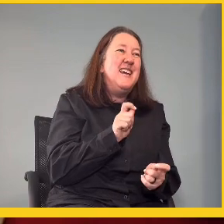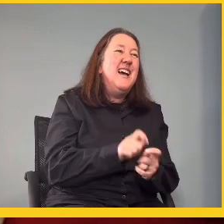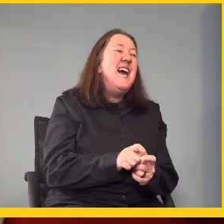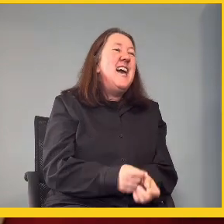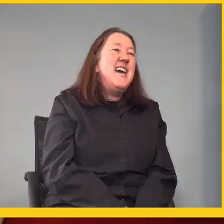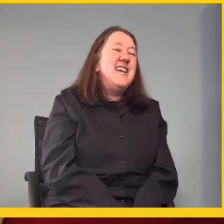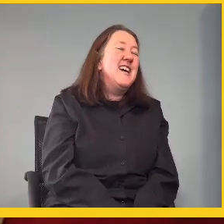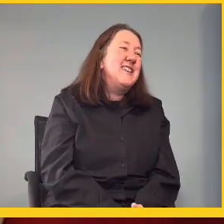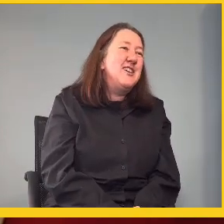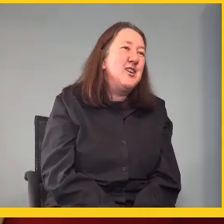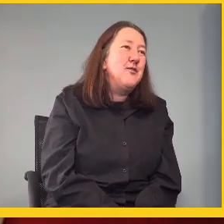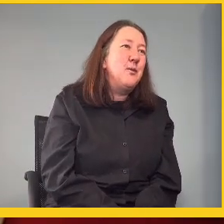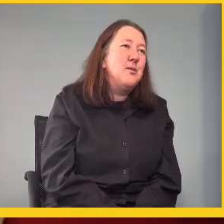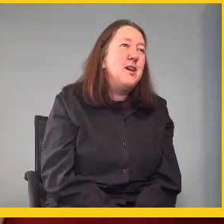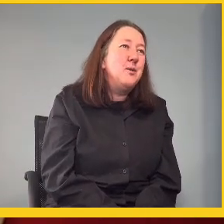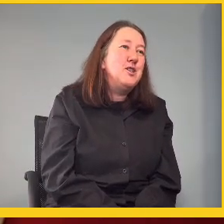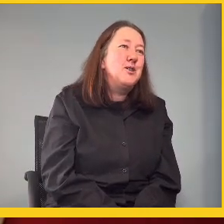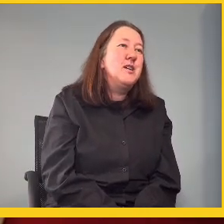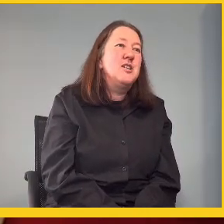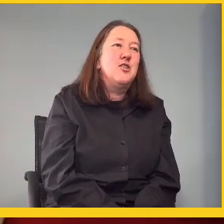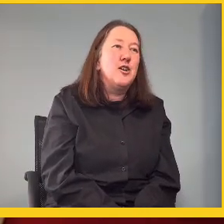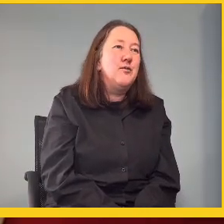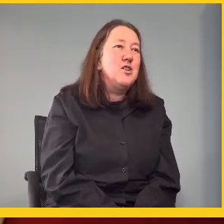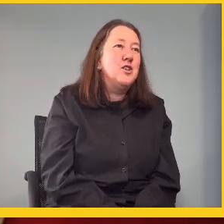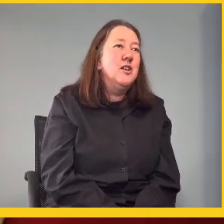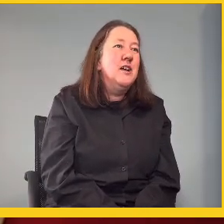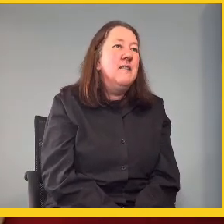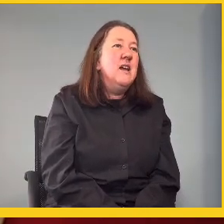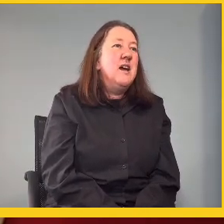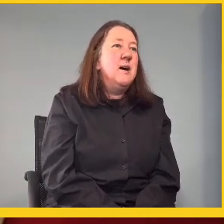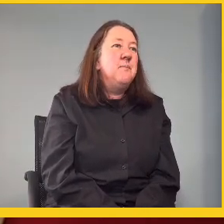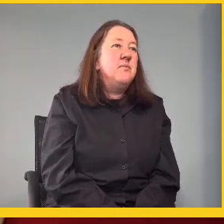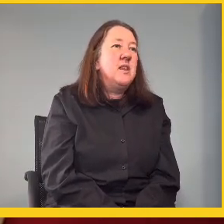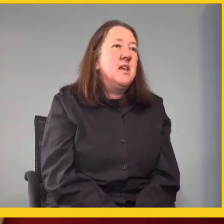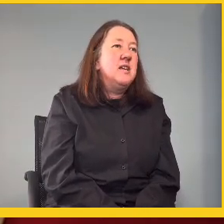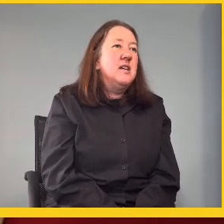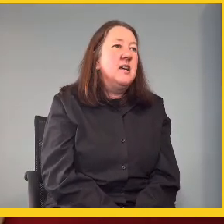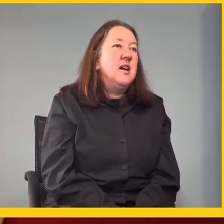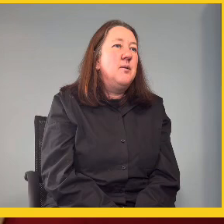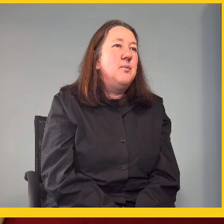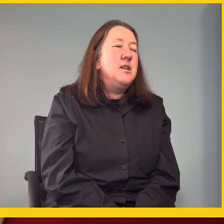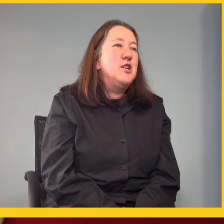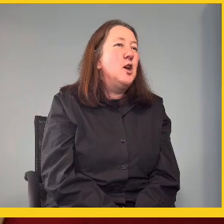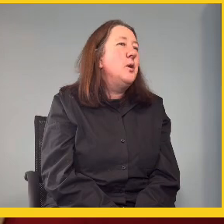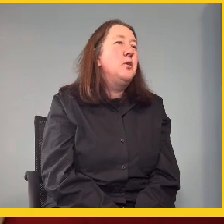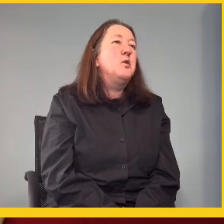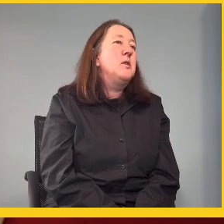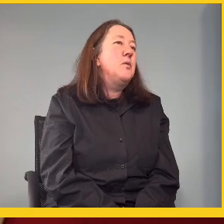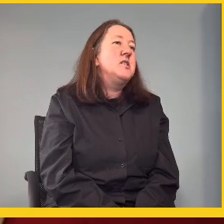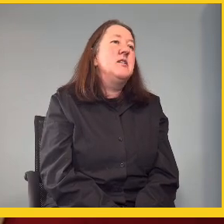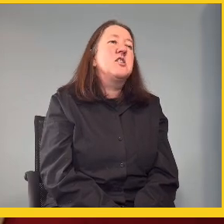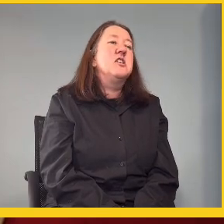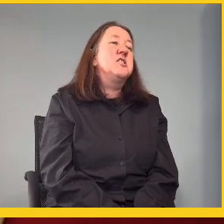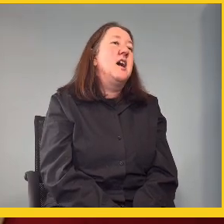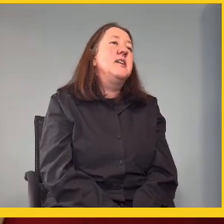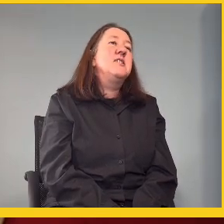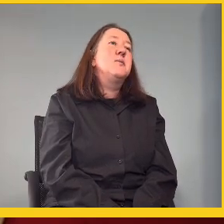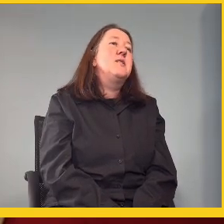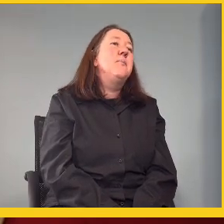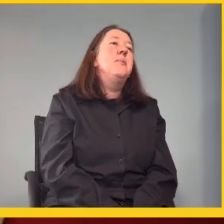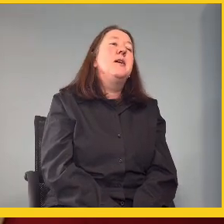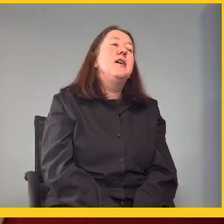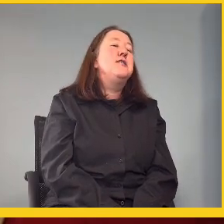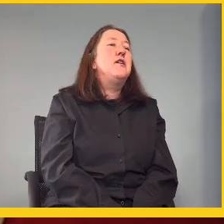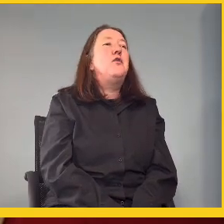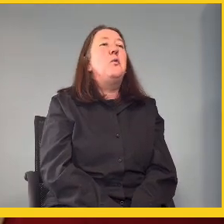the committee, and I think, you know, from there we took it, it got official, um, but, you know, we thought the president was going to sign